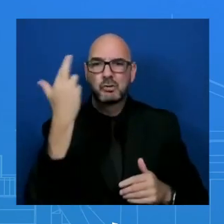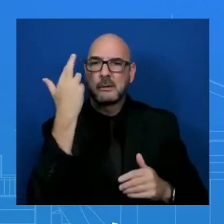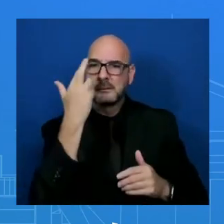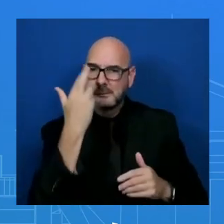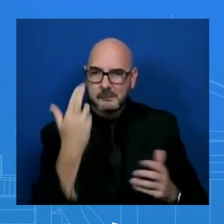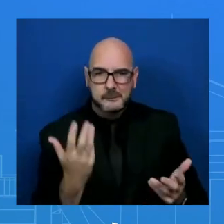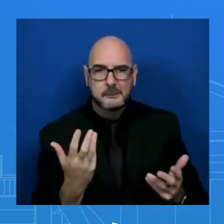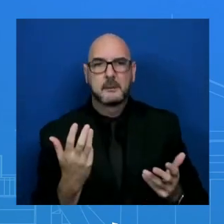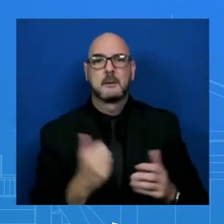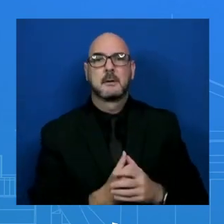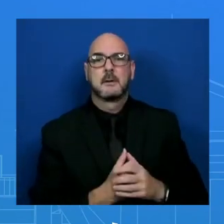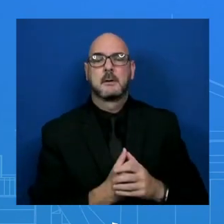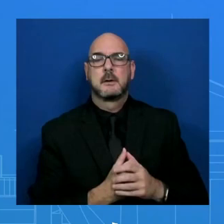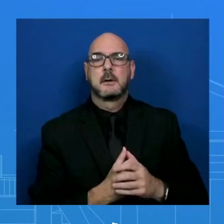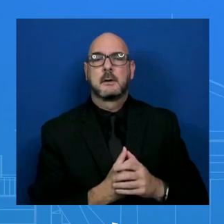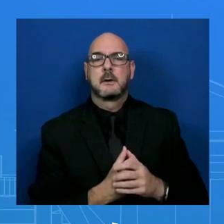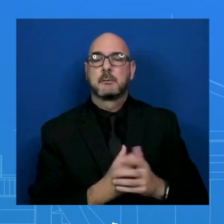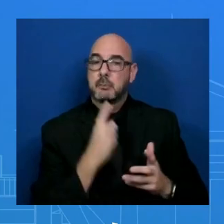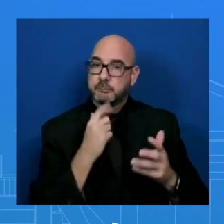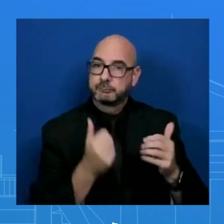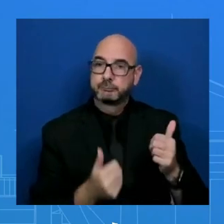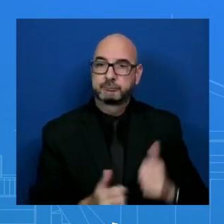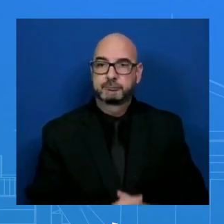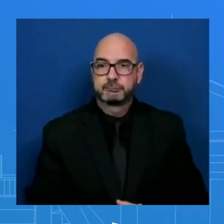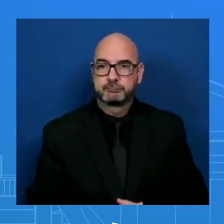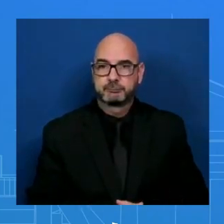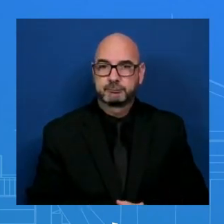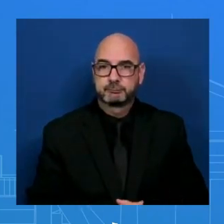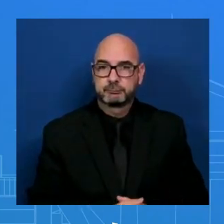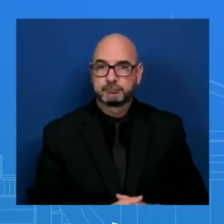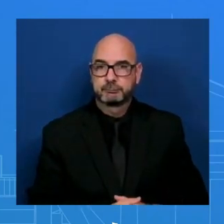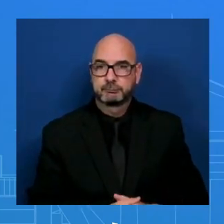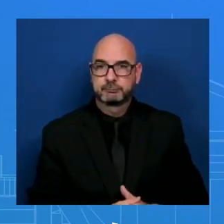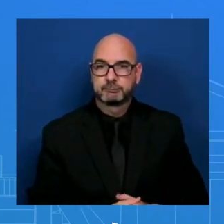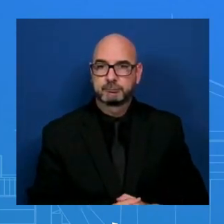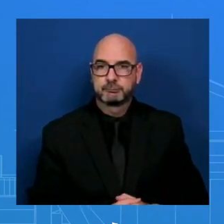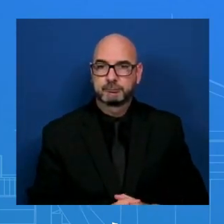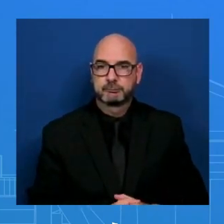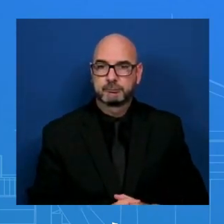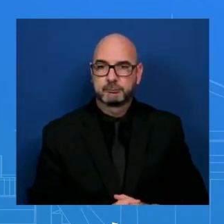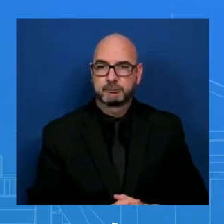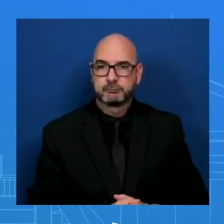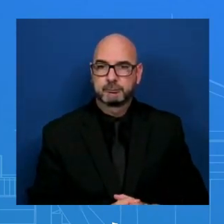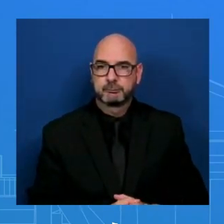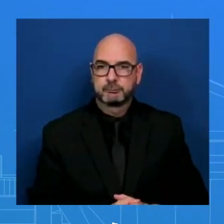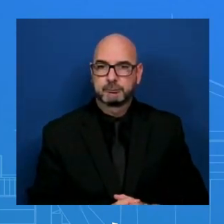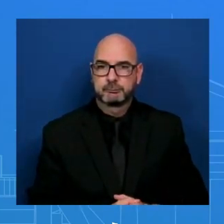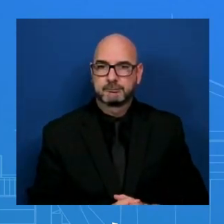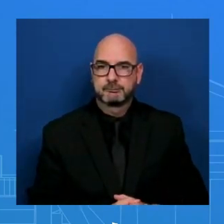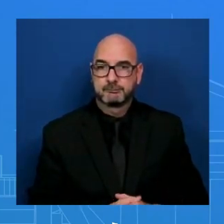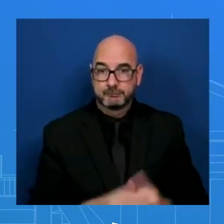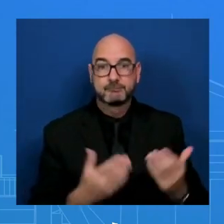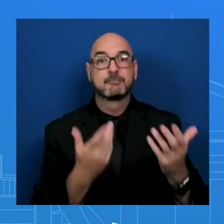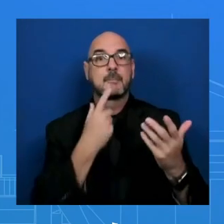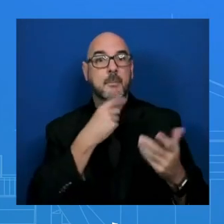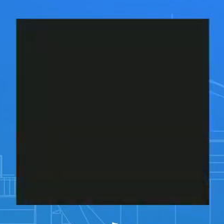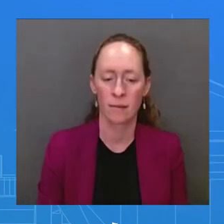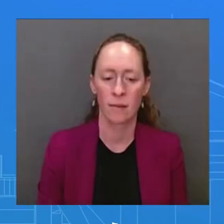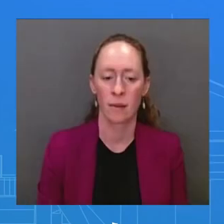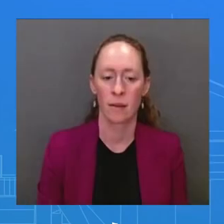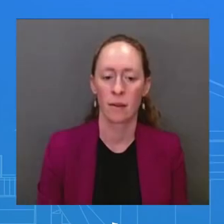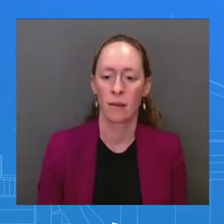the government – absolutely none. They should keep their word, and they should do their job, which is keeping the government open.